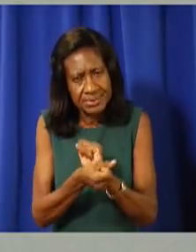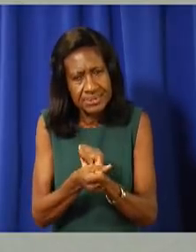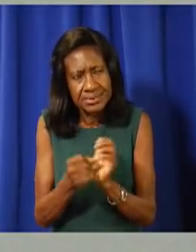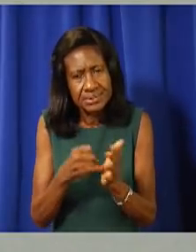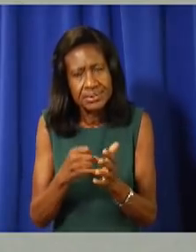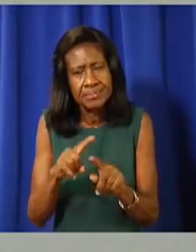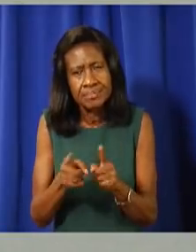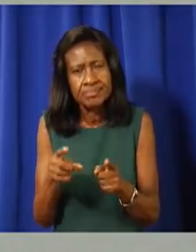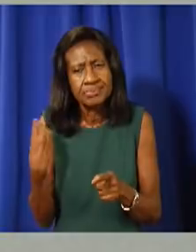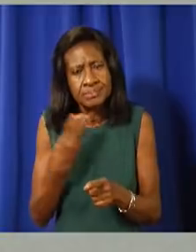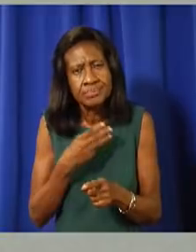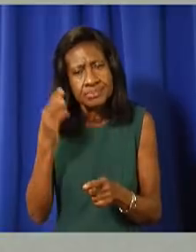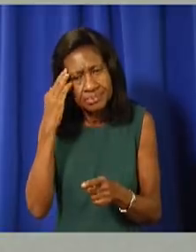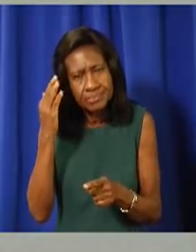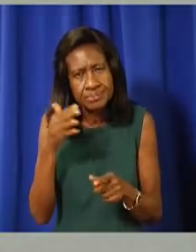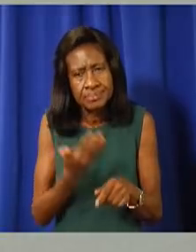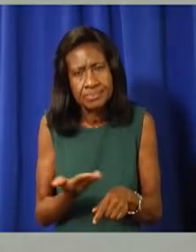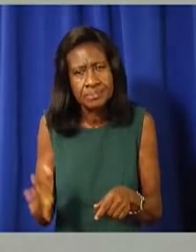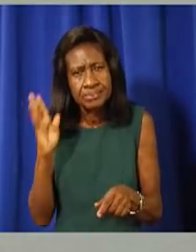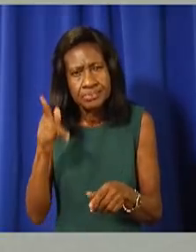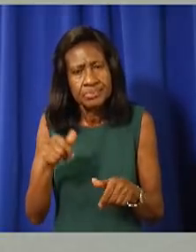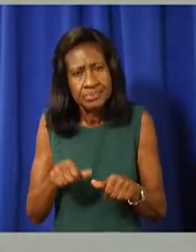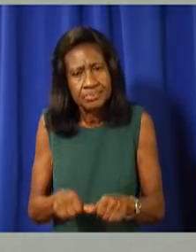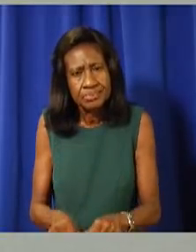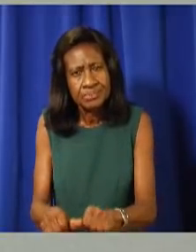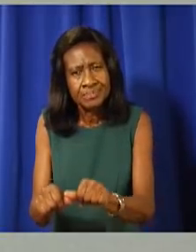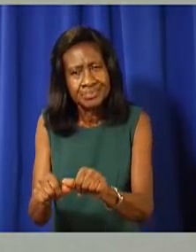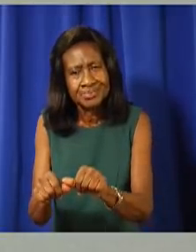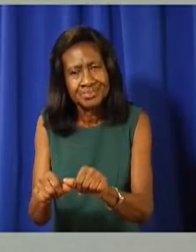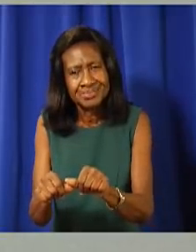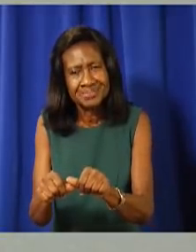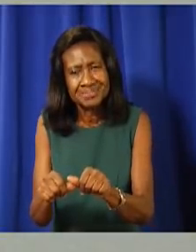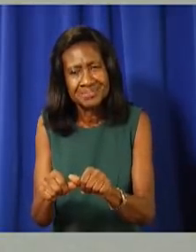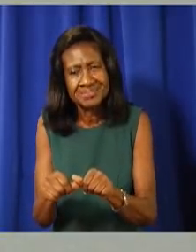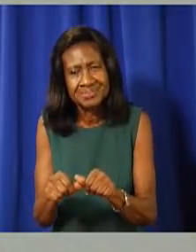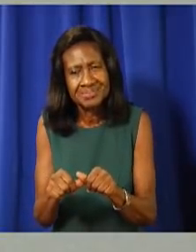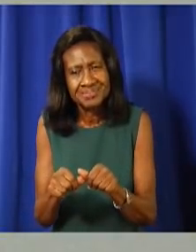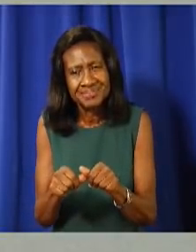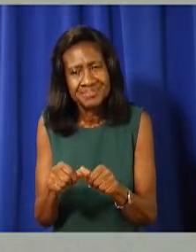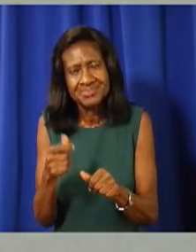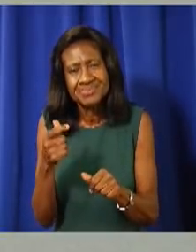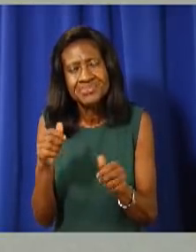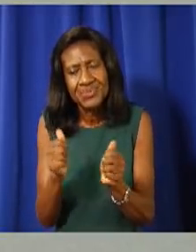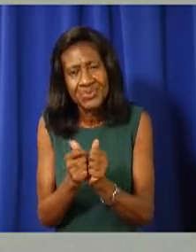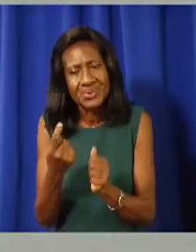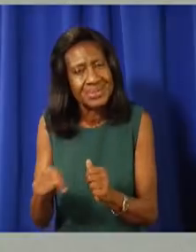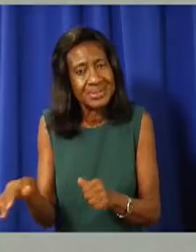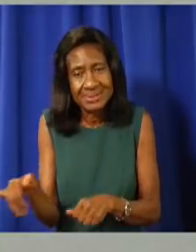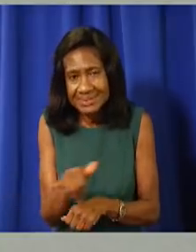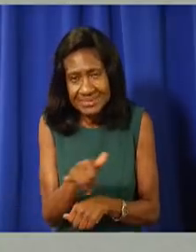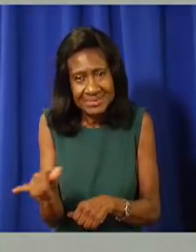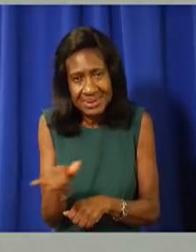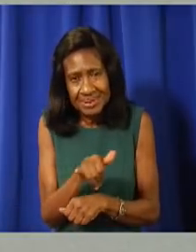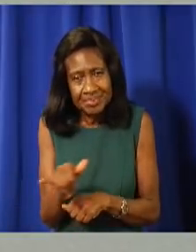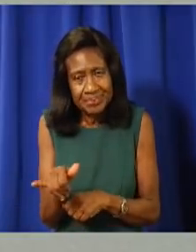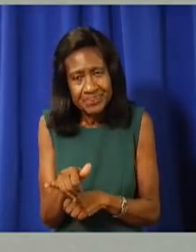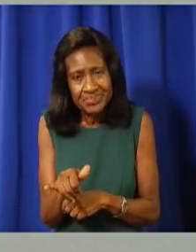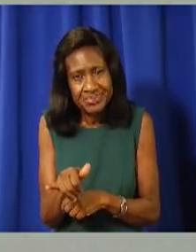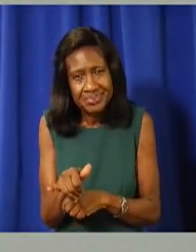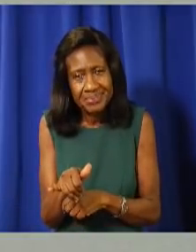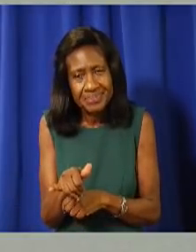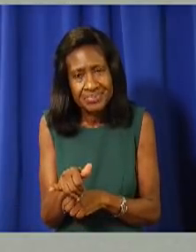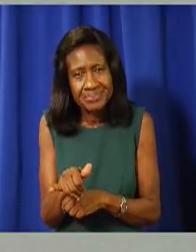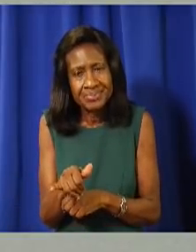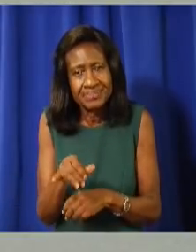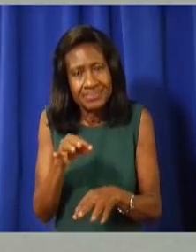um, with, hopefully, knock on wood, the same kind of record. Um, obviously, if we get to